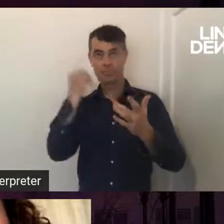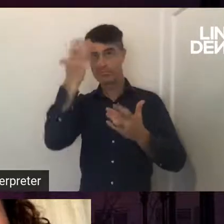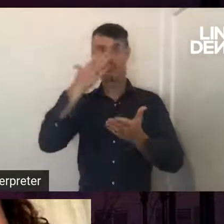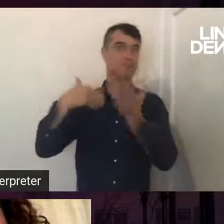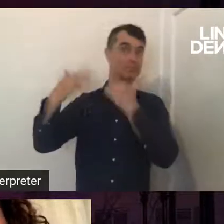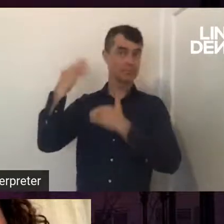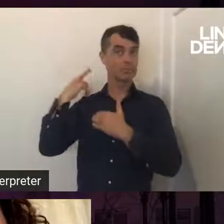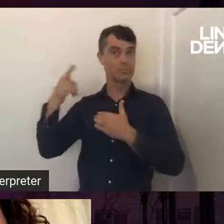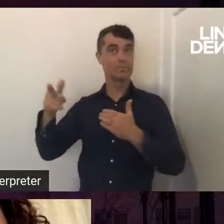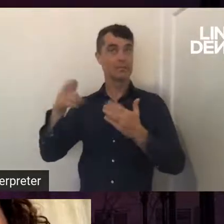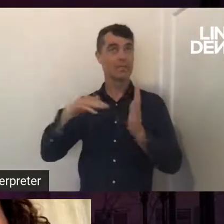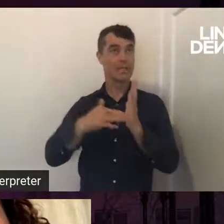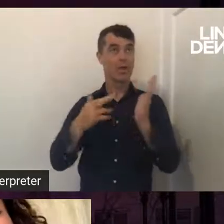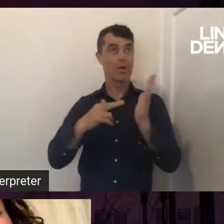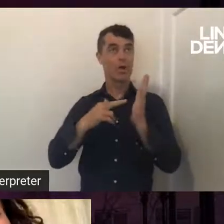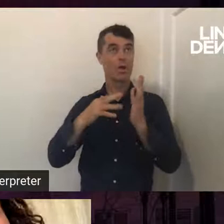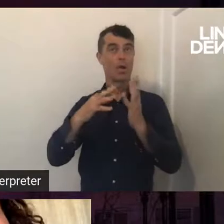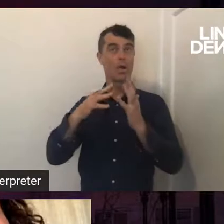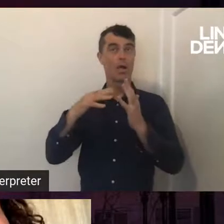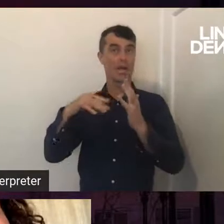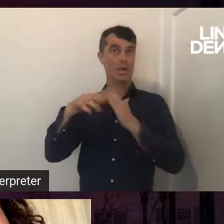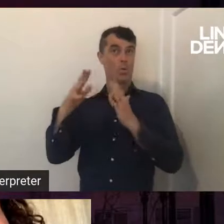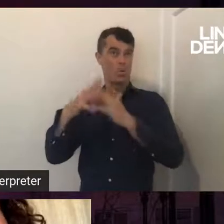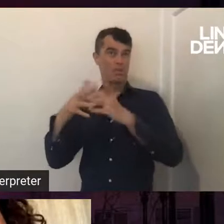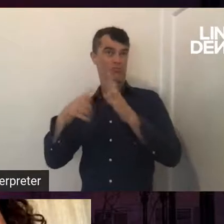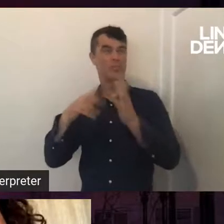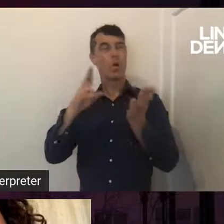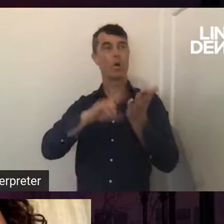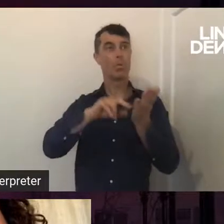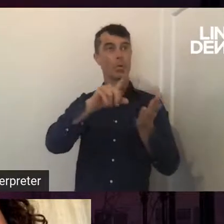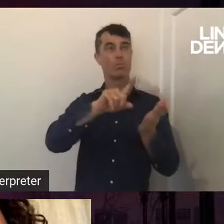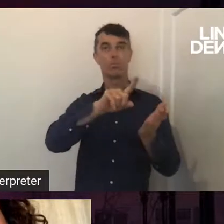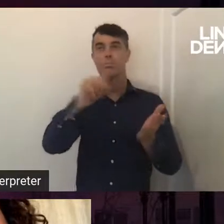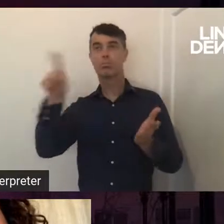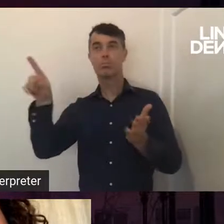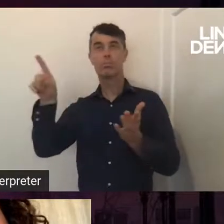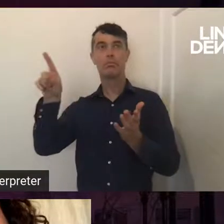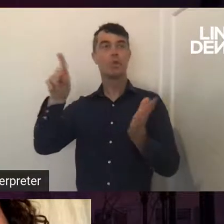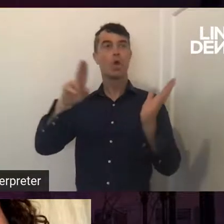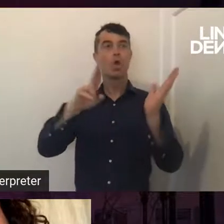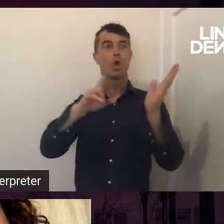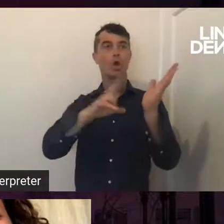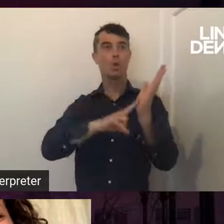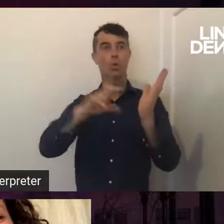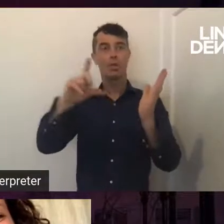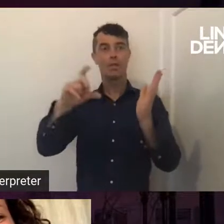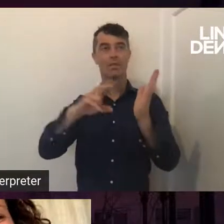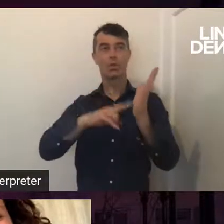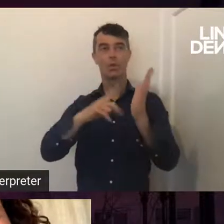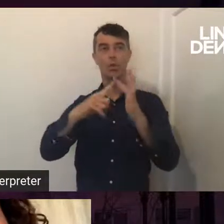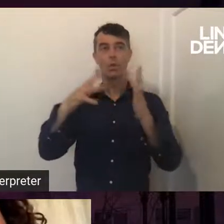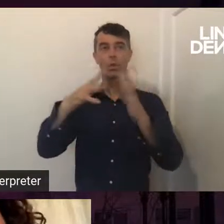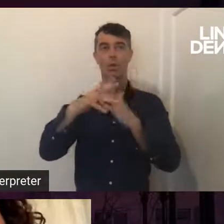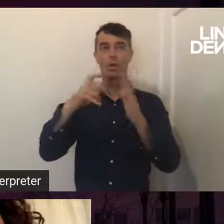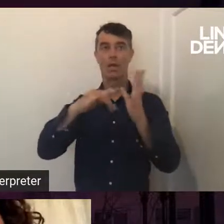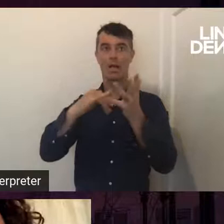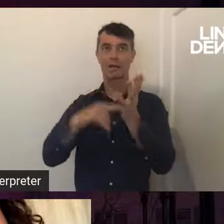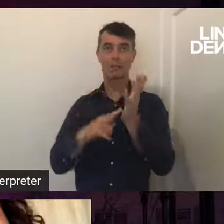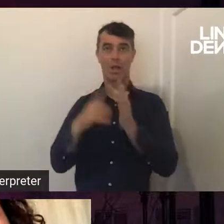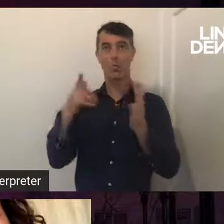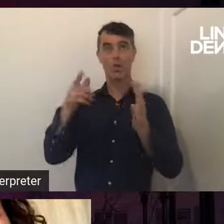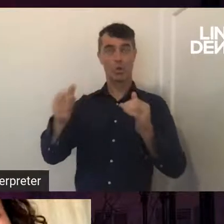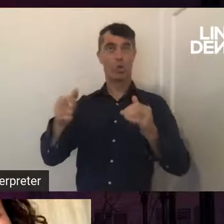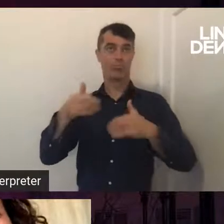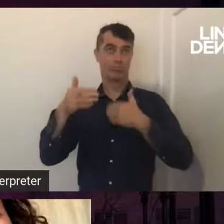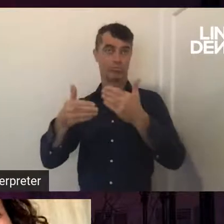but normally you're on the east coast in Newcastle where your practice is and your business, but you're